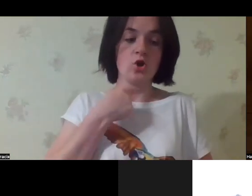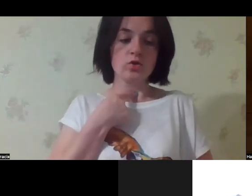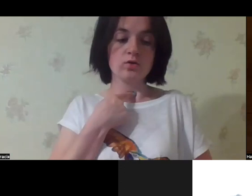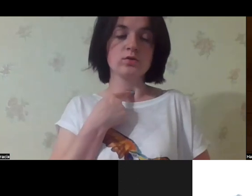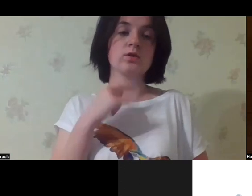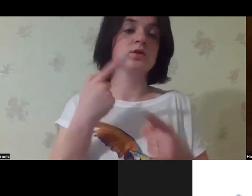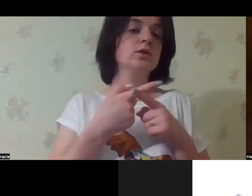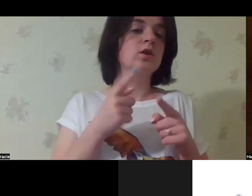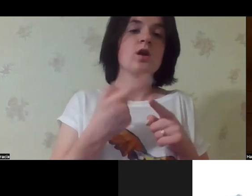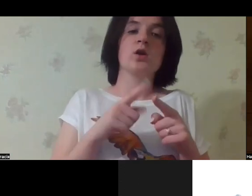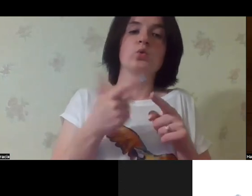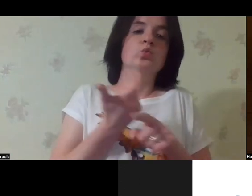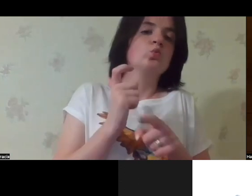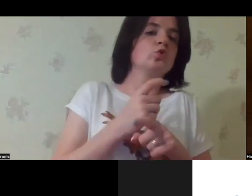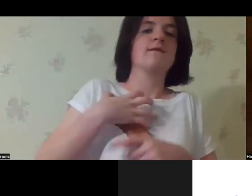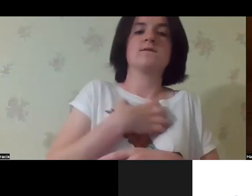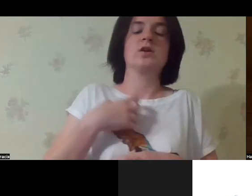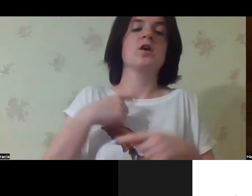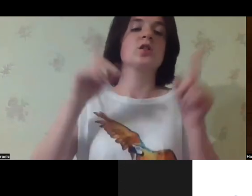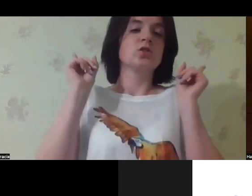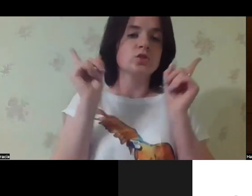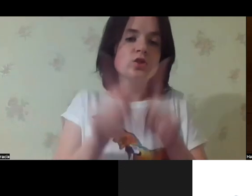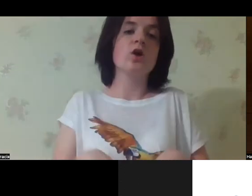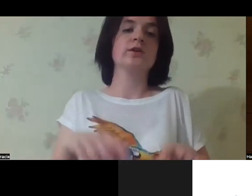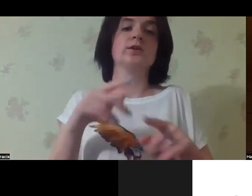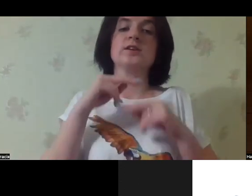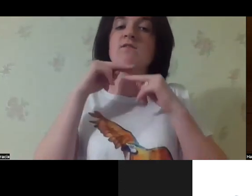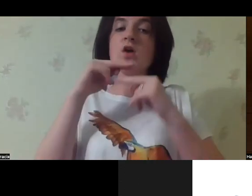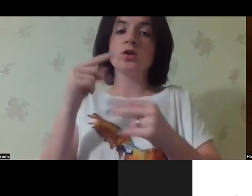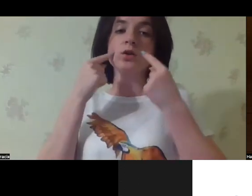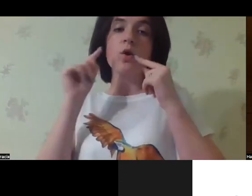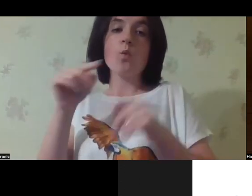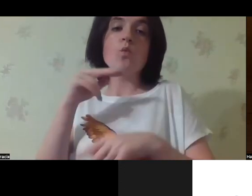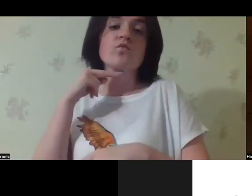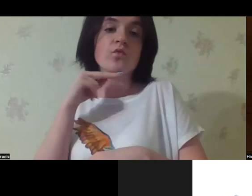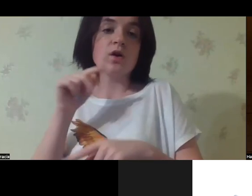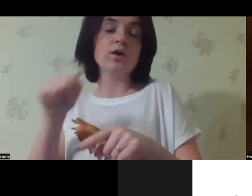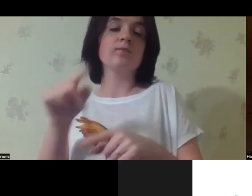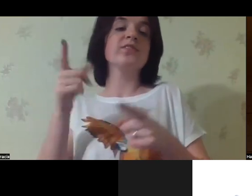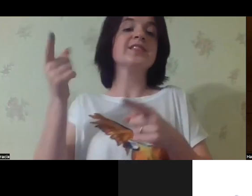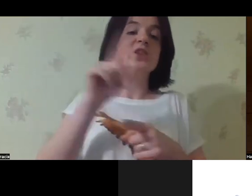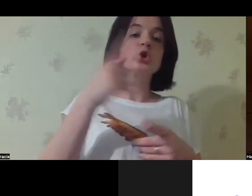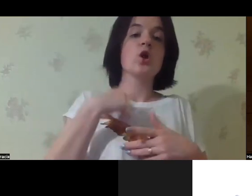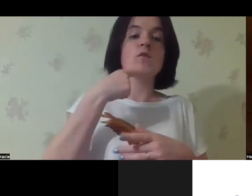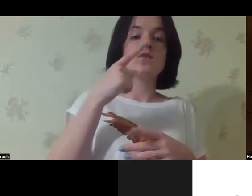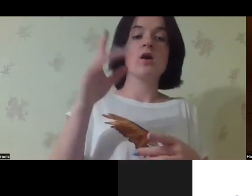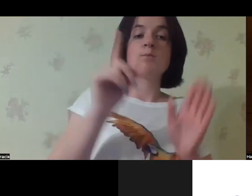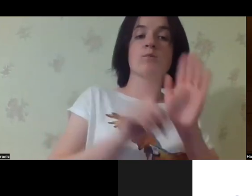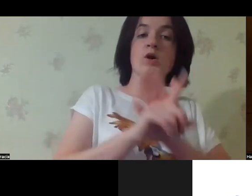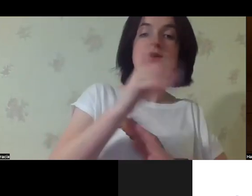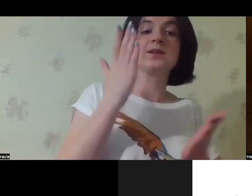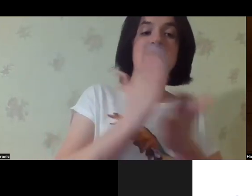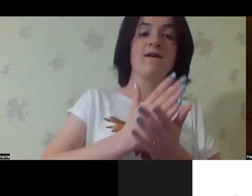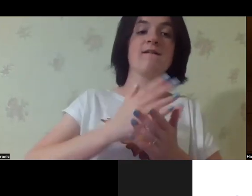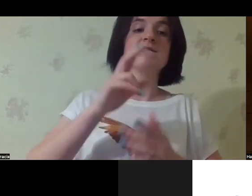out loud, because it's crucial to talk about this. And I also would like to emphasize on that